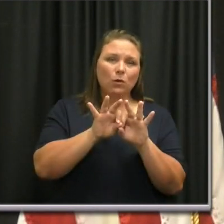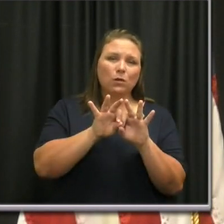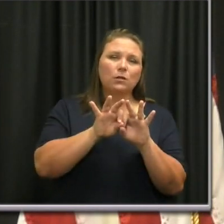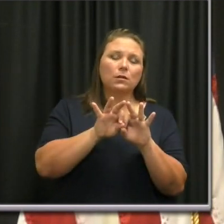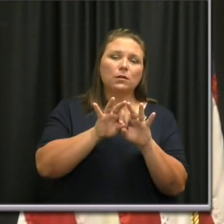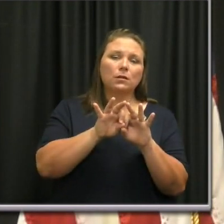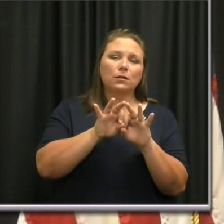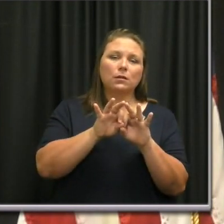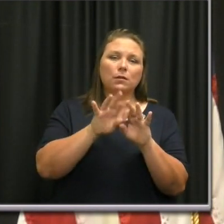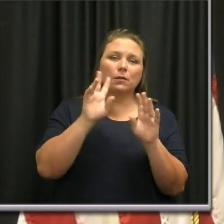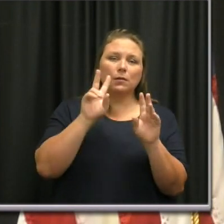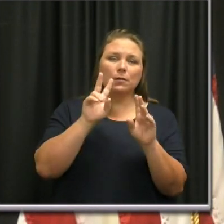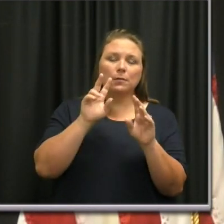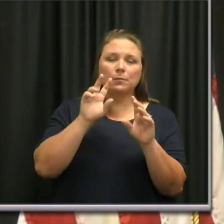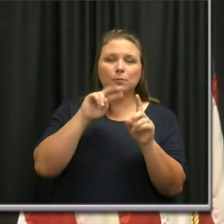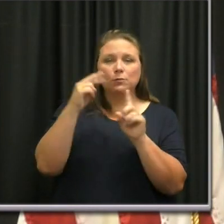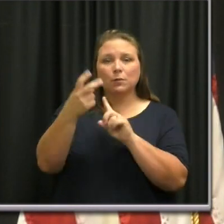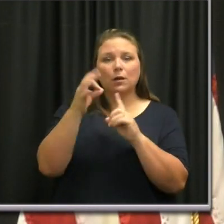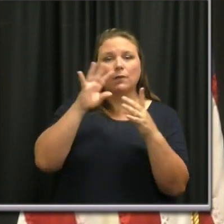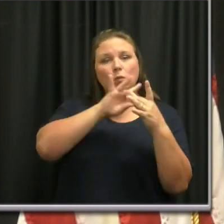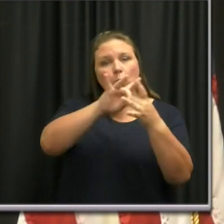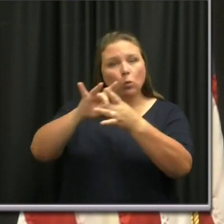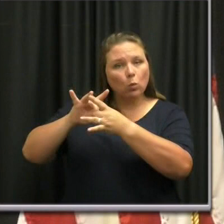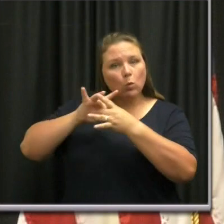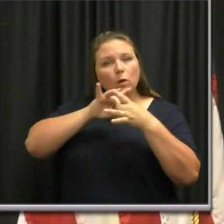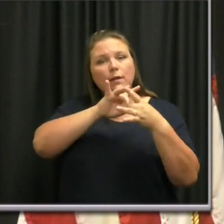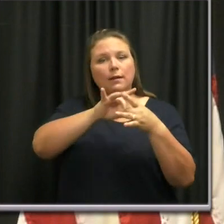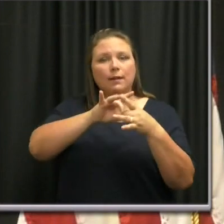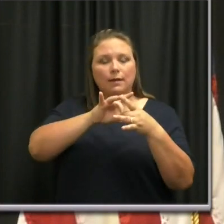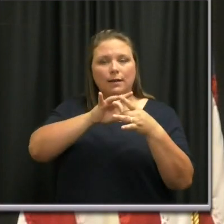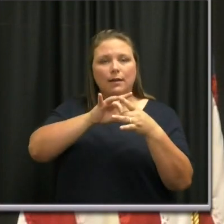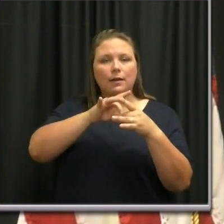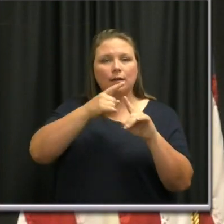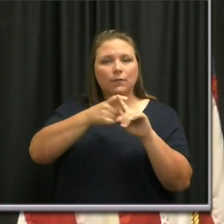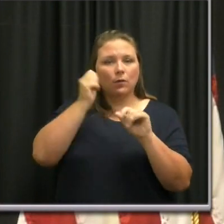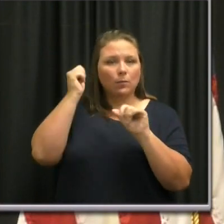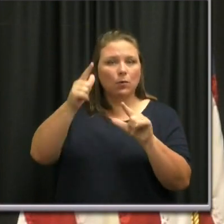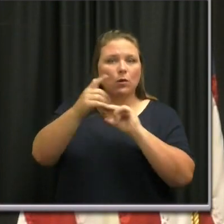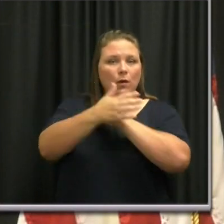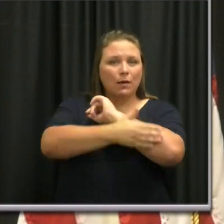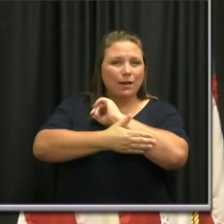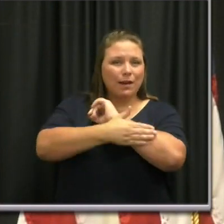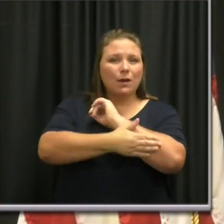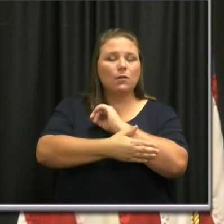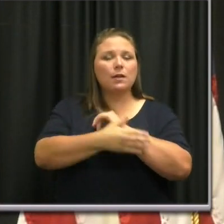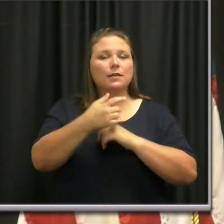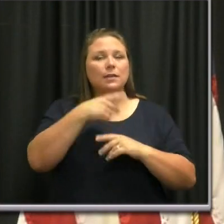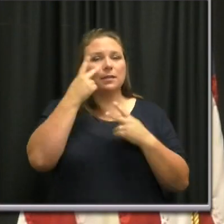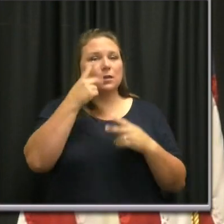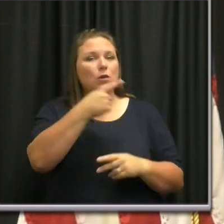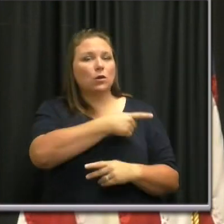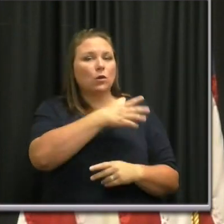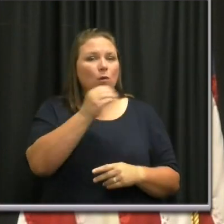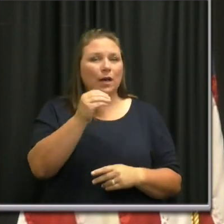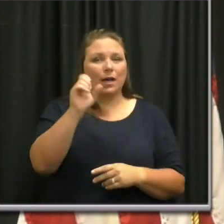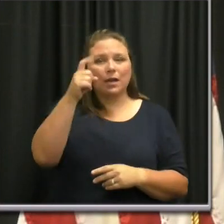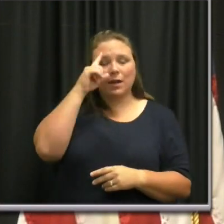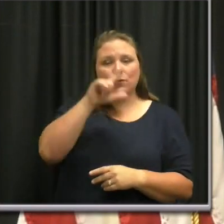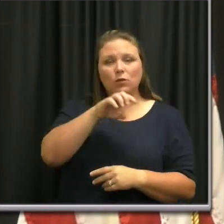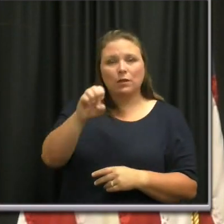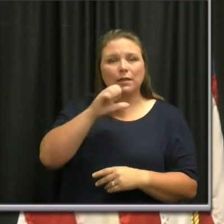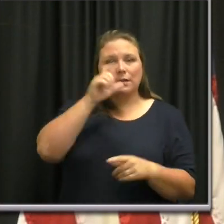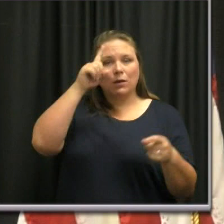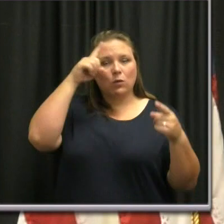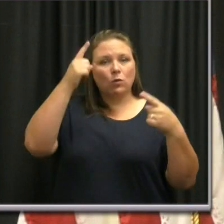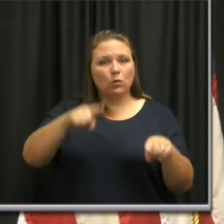effort from surrounding counties. We saw yesterday, uh, continuance of you and Governor Lee, uh, to a degree not being on the same